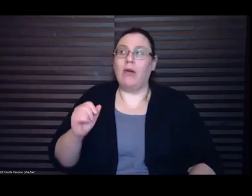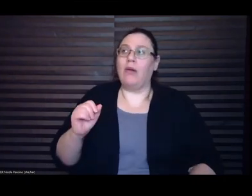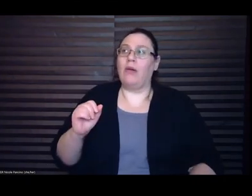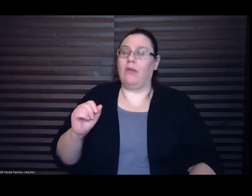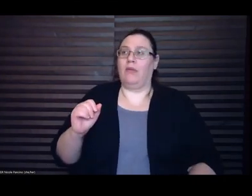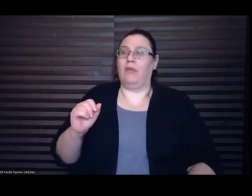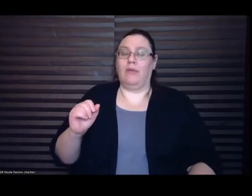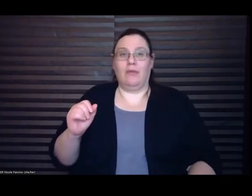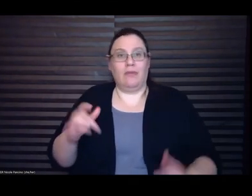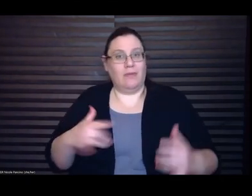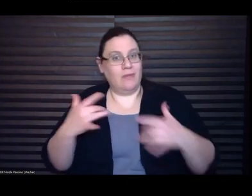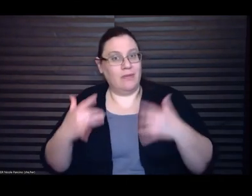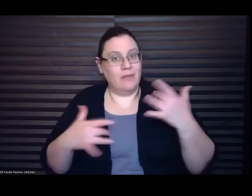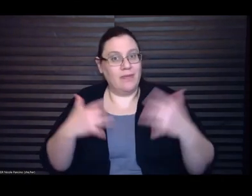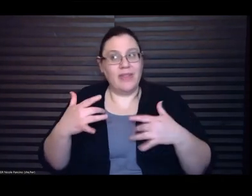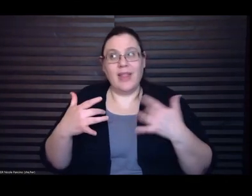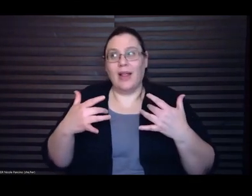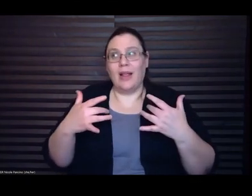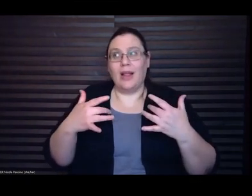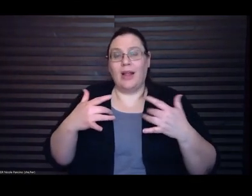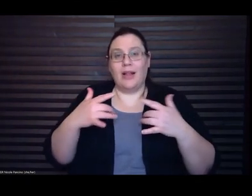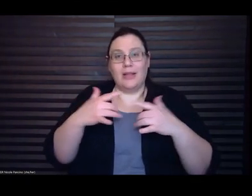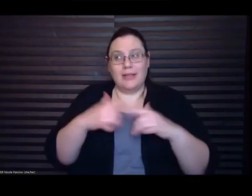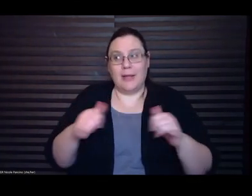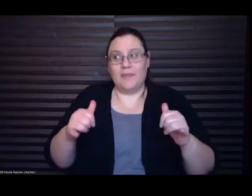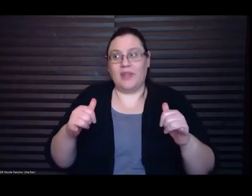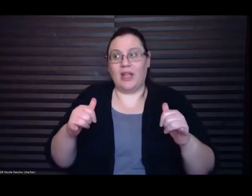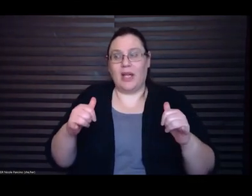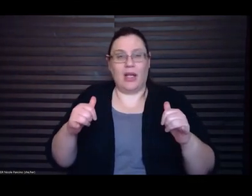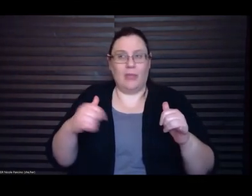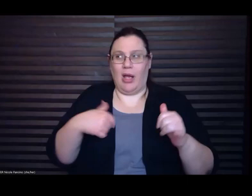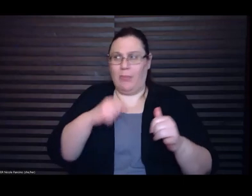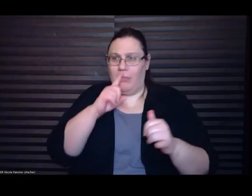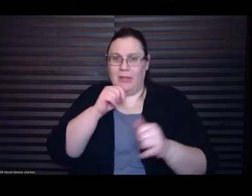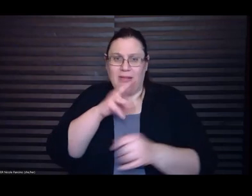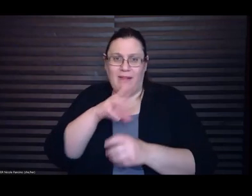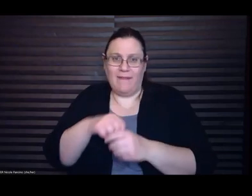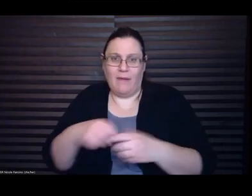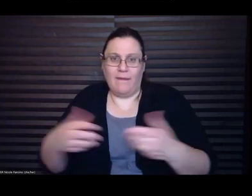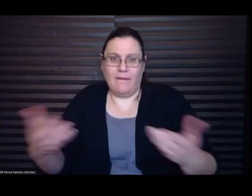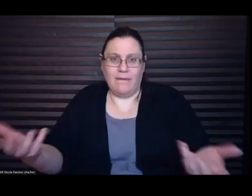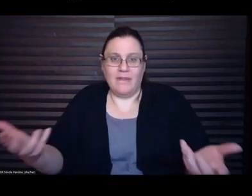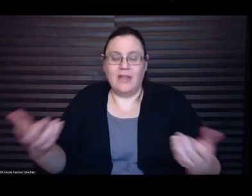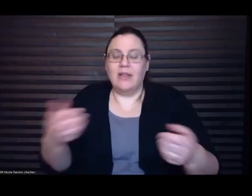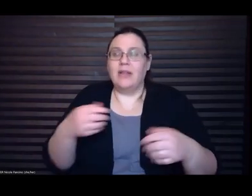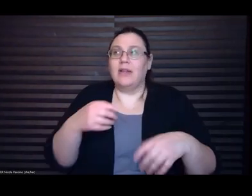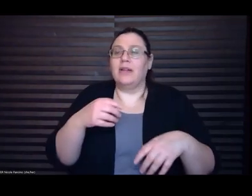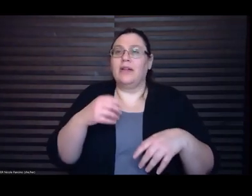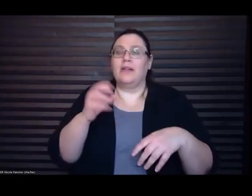no part in it so I didn't learn a whole lot about the process from that